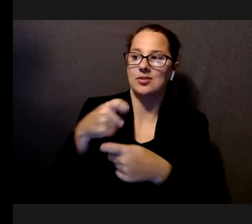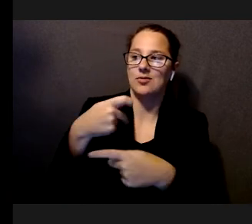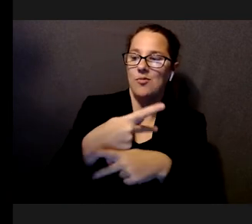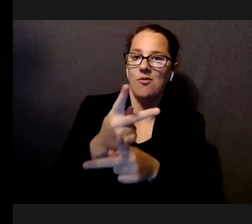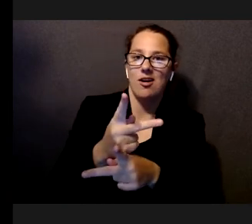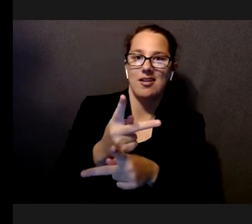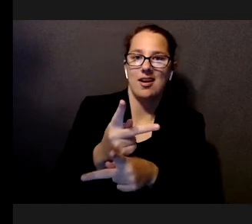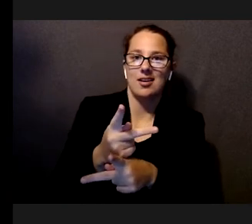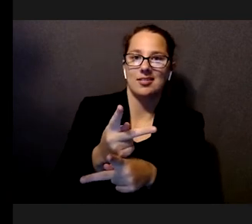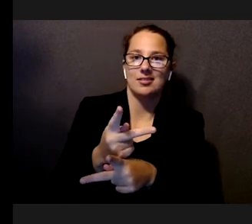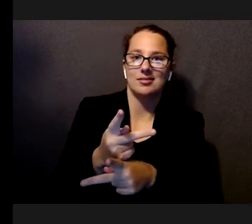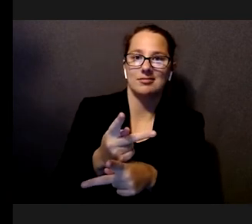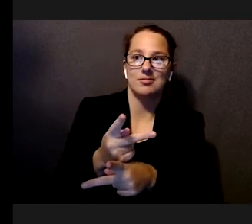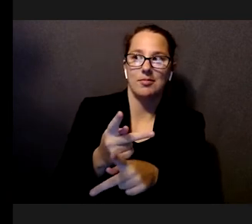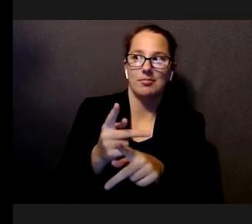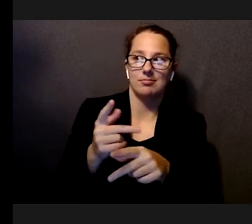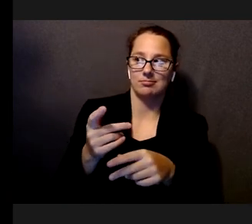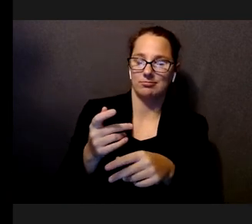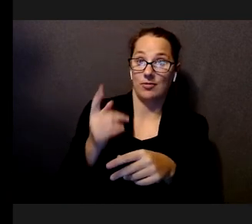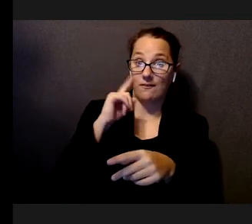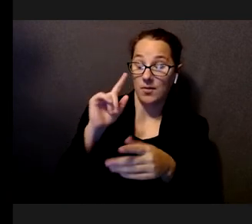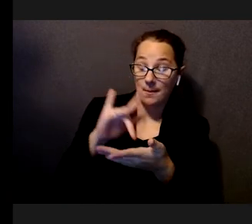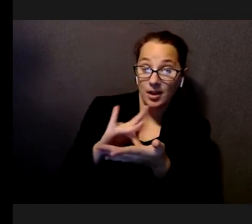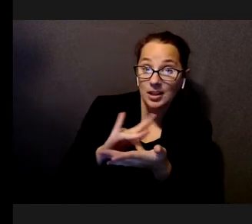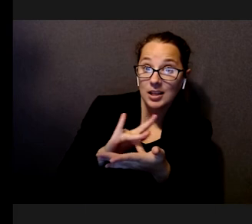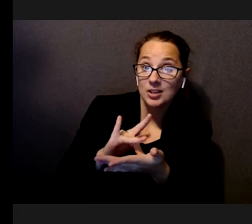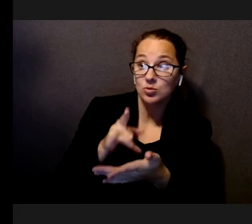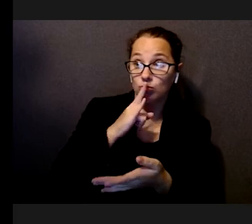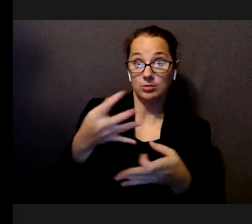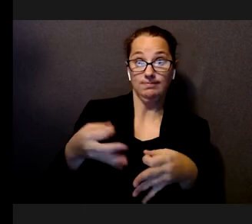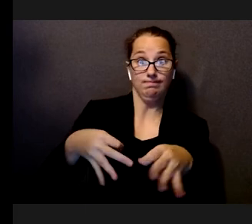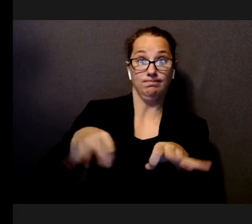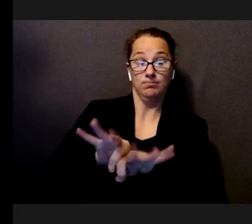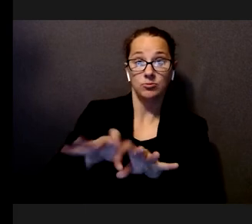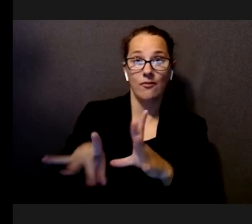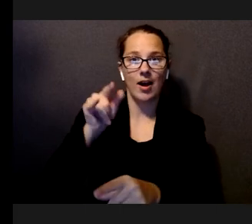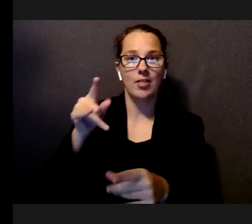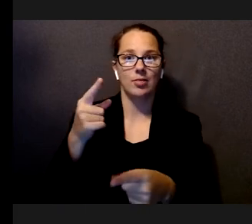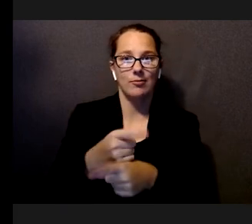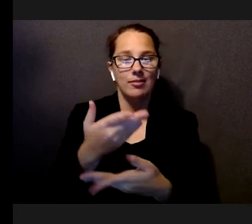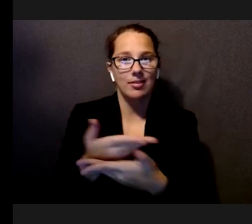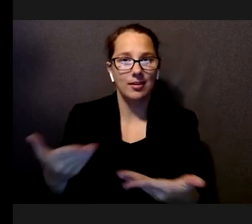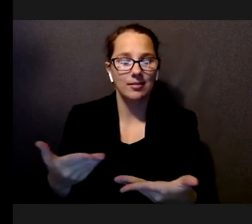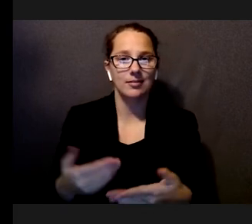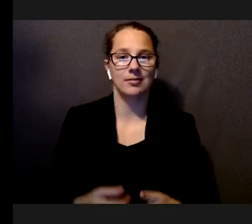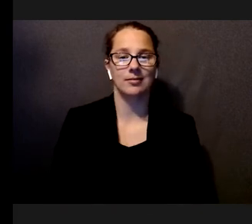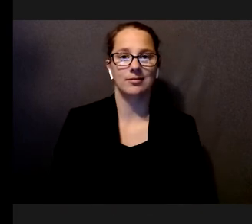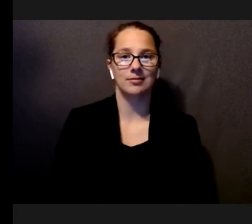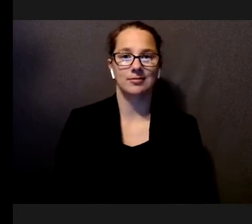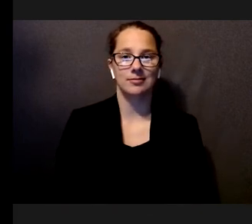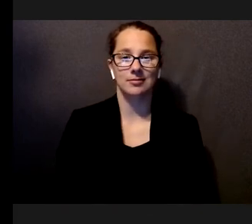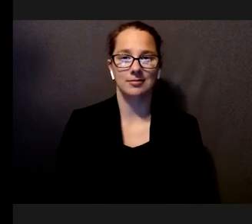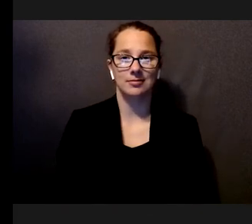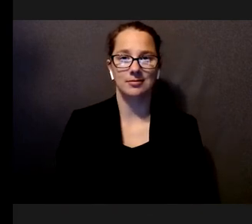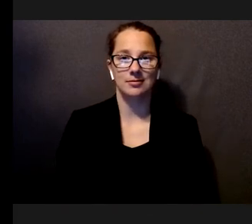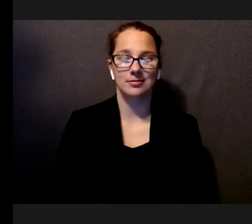product. In the case of a medication, the stakes are very high, so they did need to find, they would need to find a